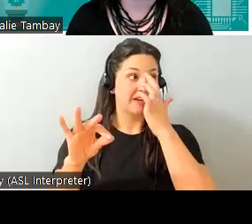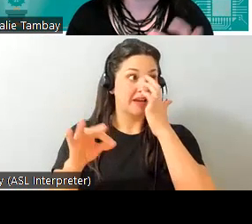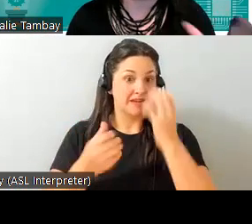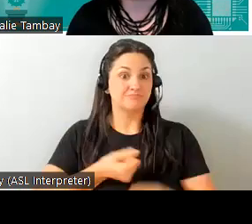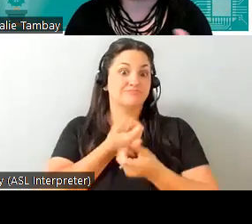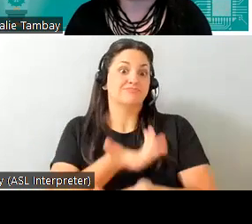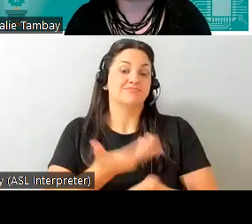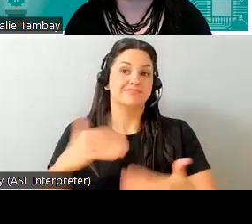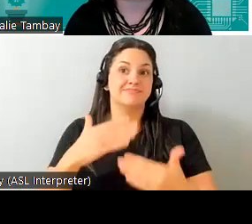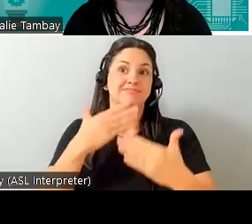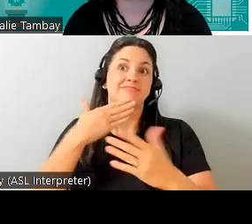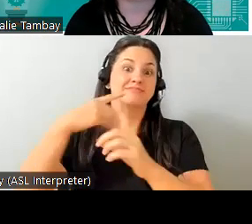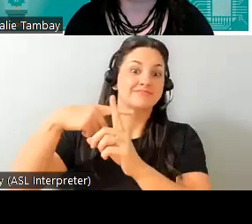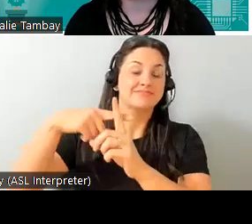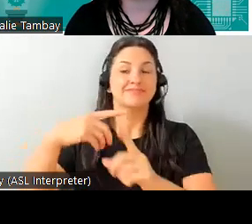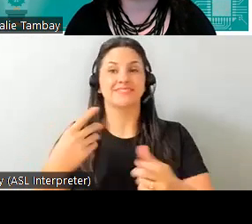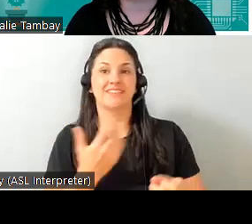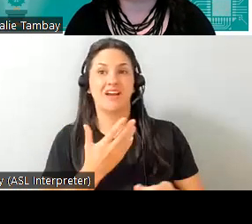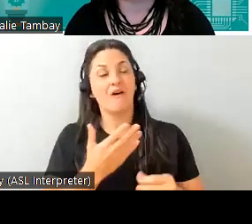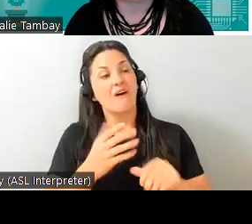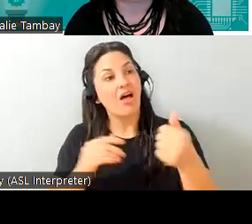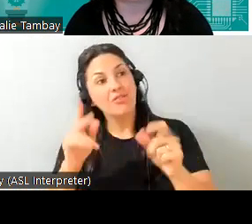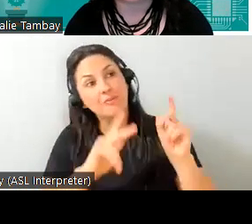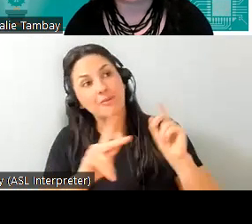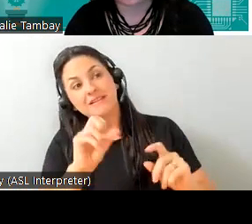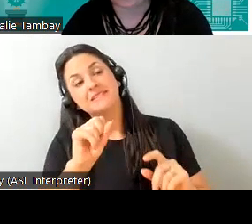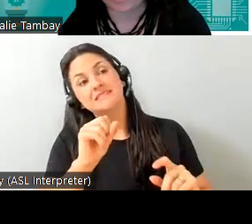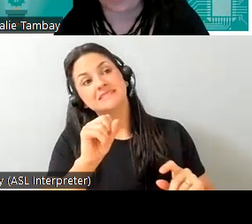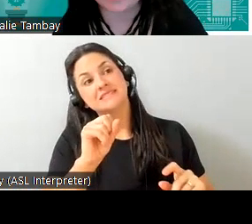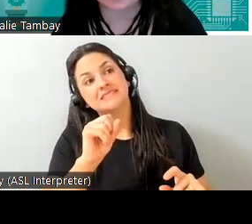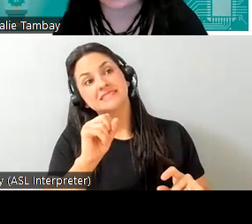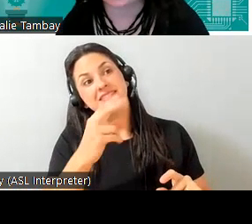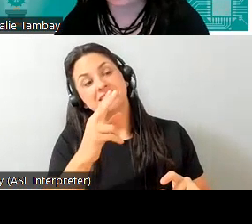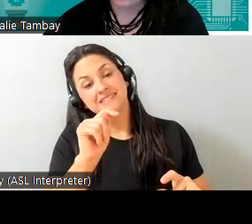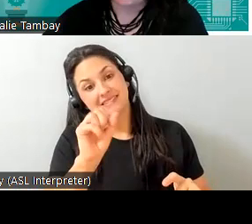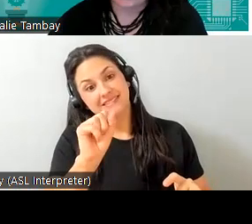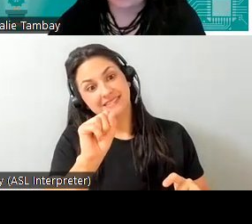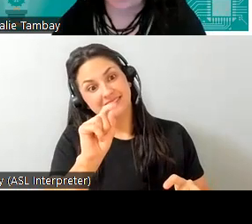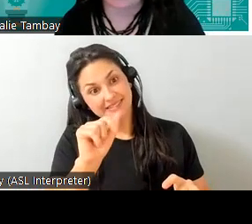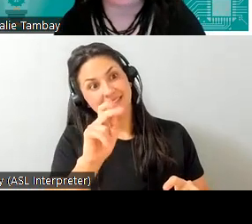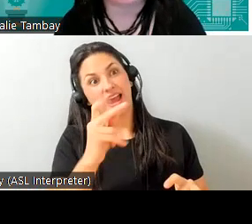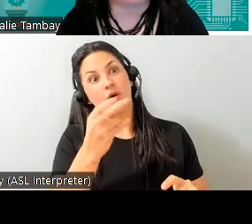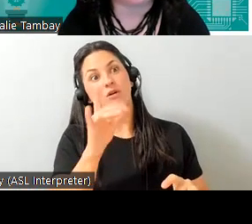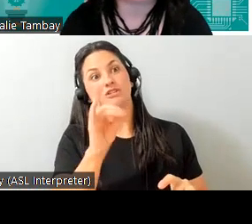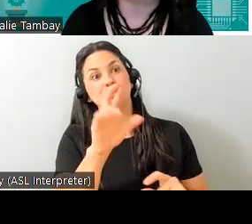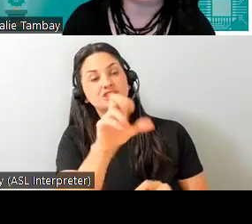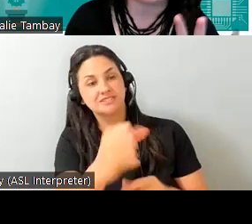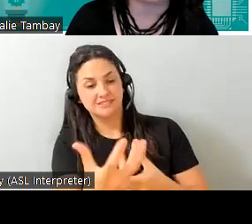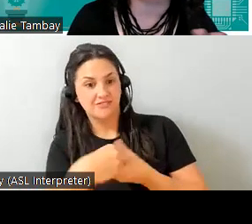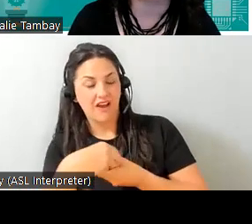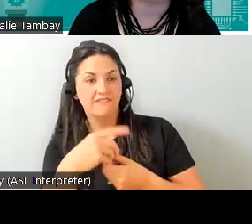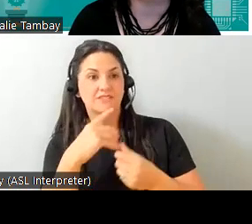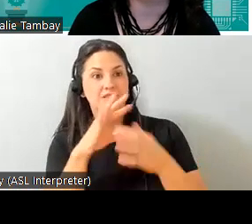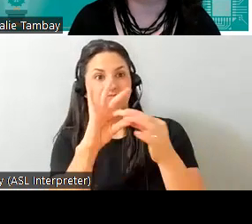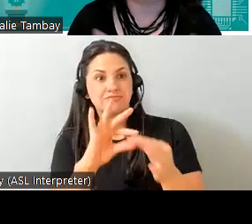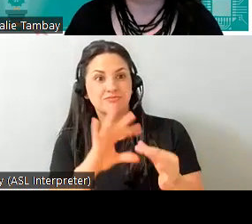or other stakeholders in in the whole process can can jump in and say oh you know what i noticed that this this is maybe a problem point and we